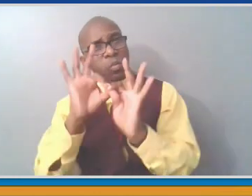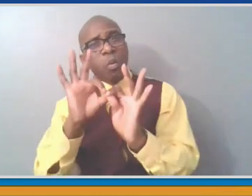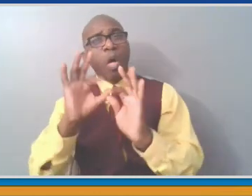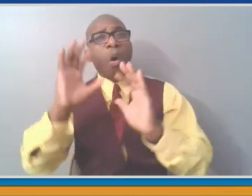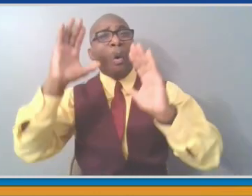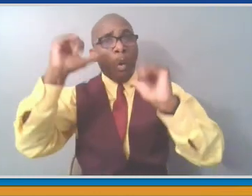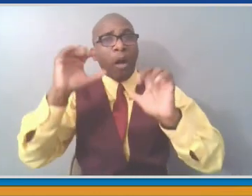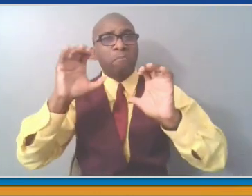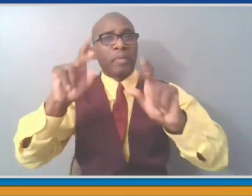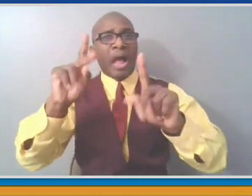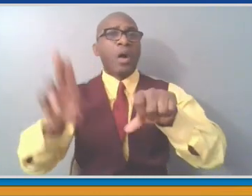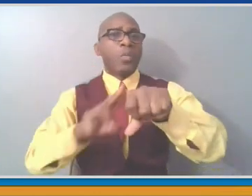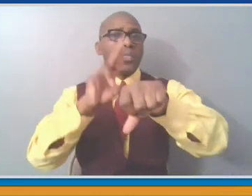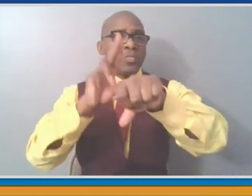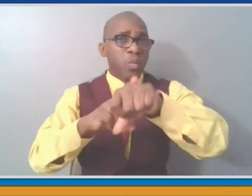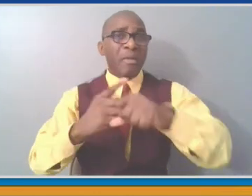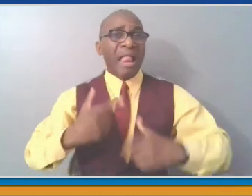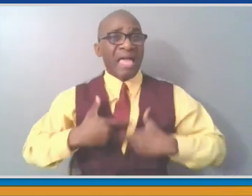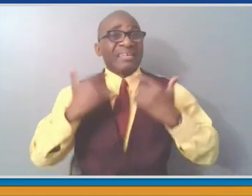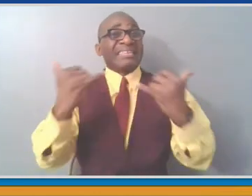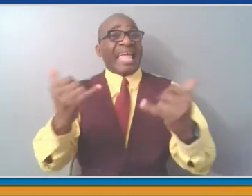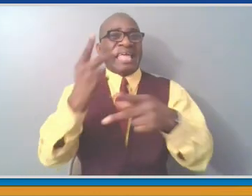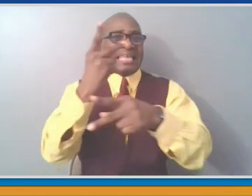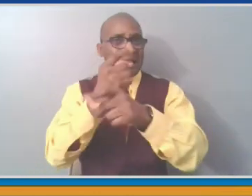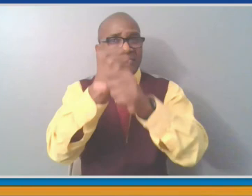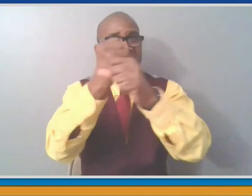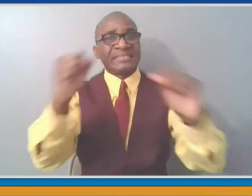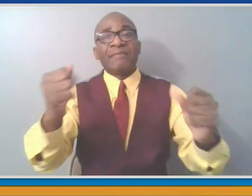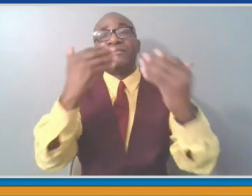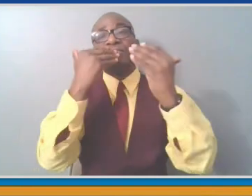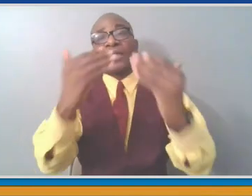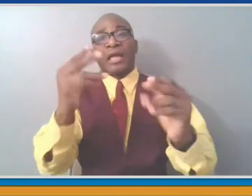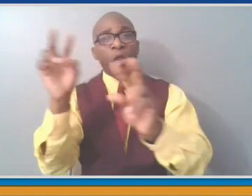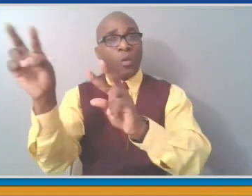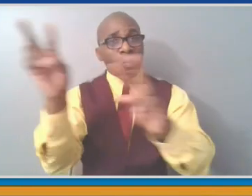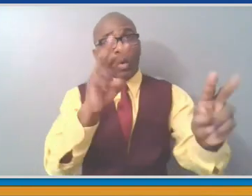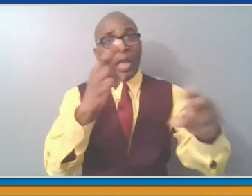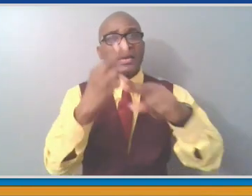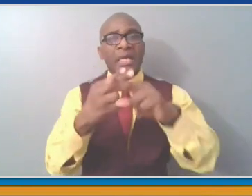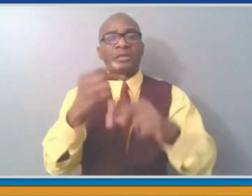be safe. Thank you for watching. I'm George Latimer, Westchester County Executive. Have a good day.